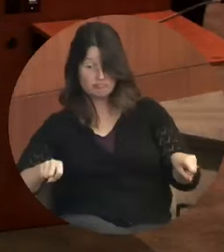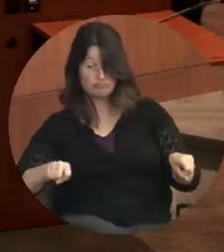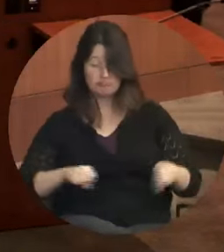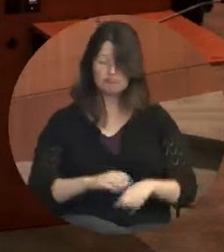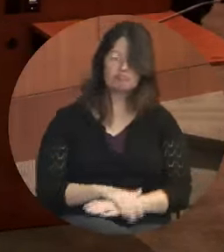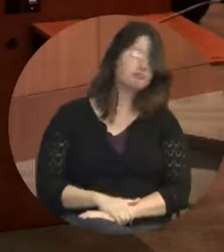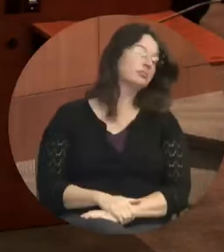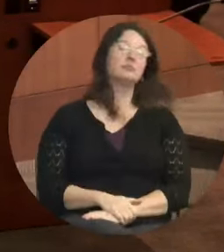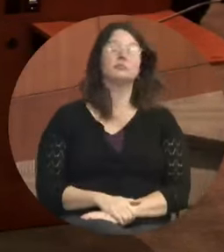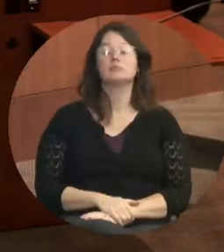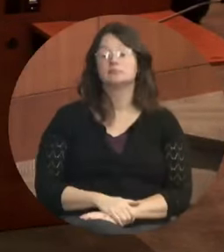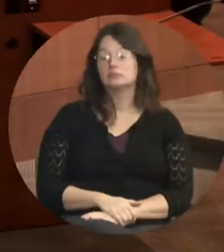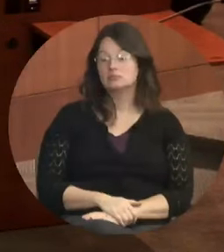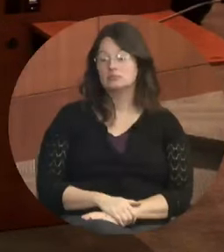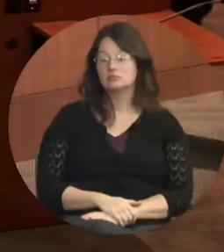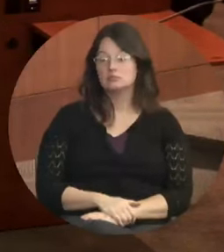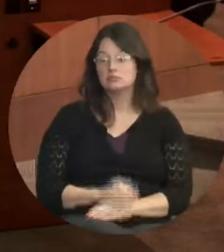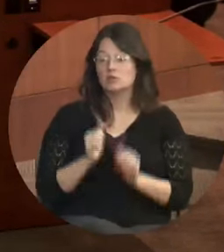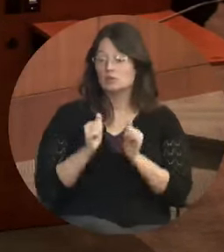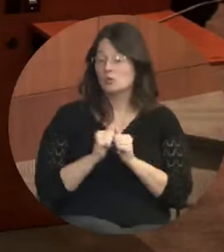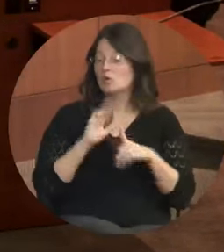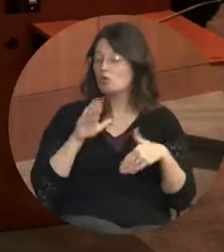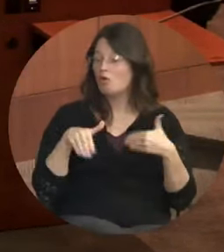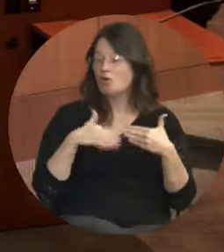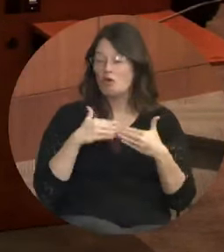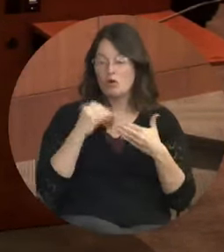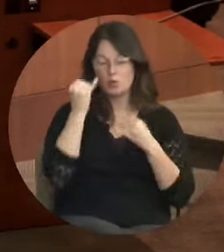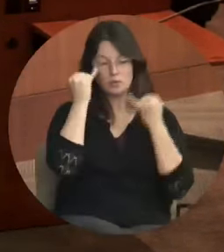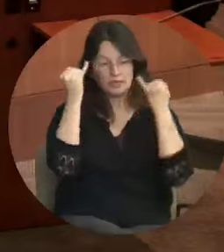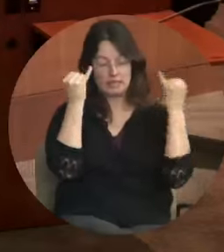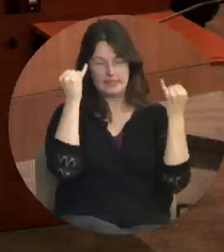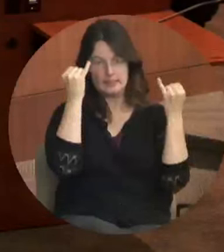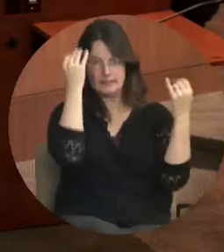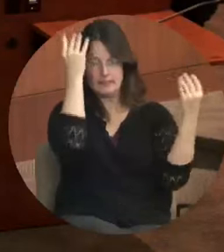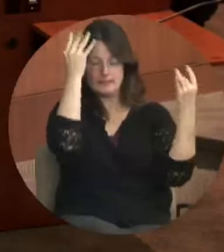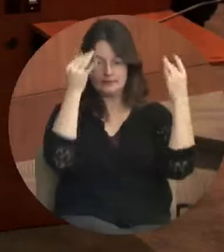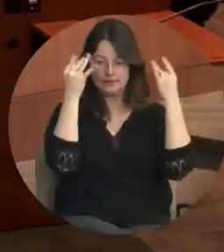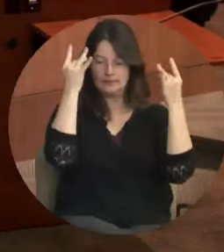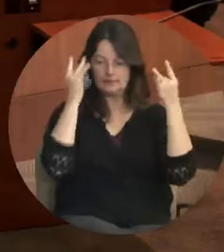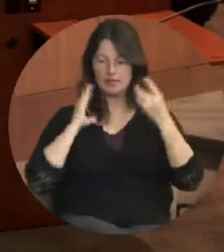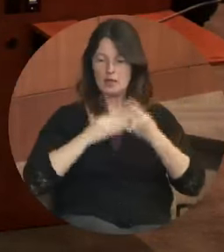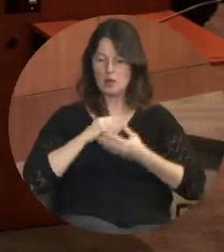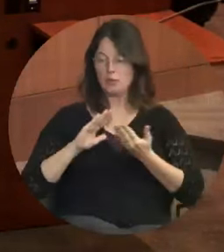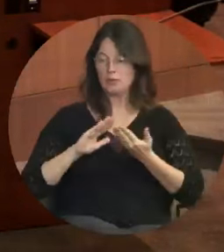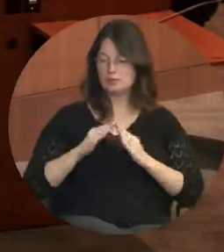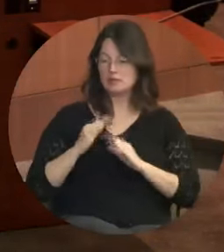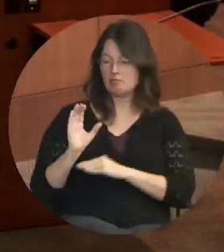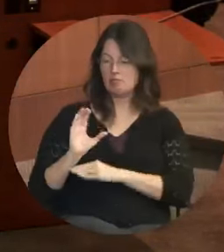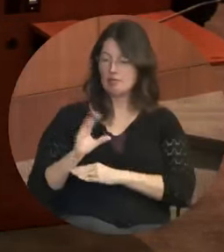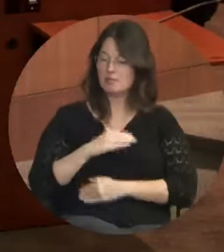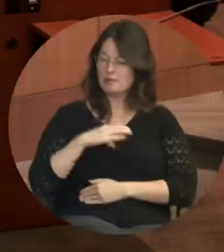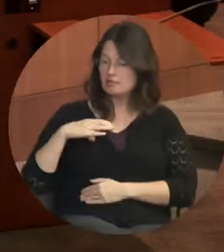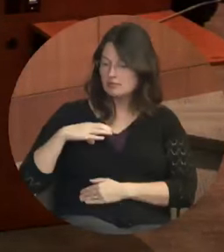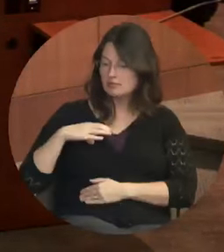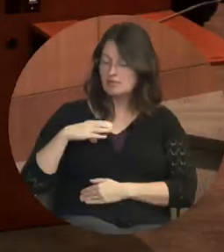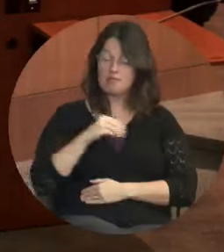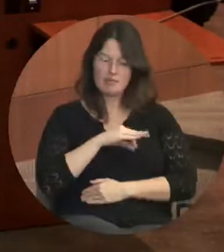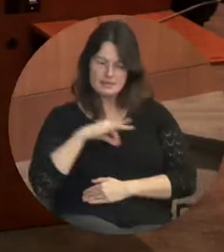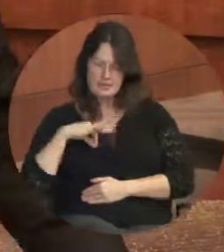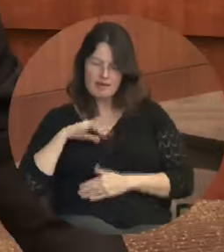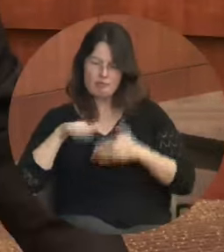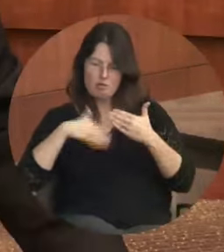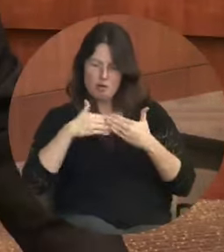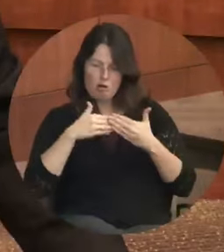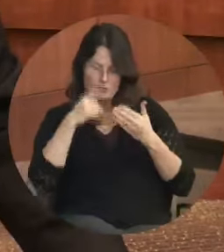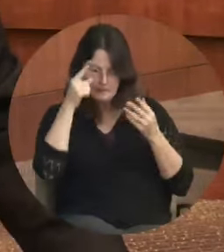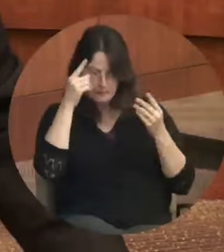So with all those thoughts in mind, council and staff embarked upon the creation of a